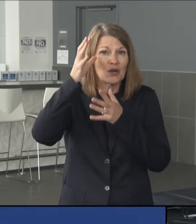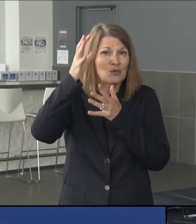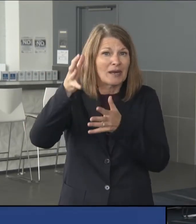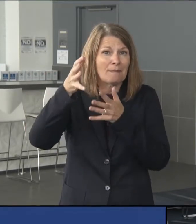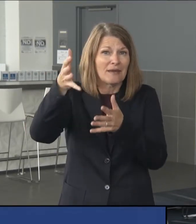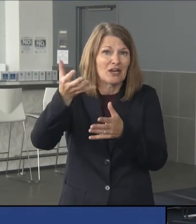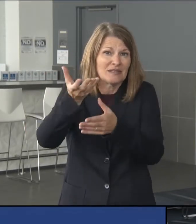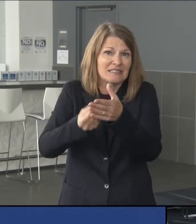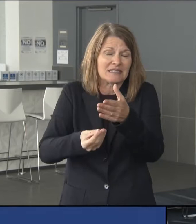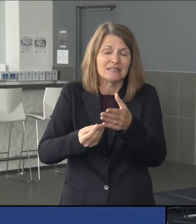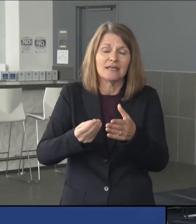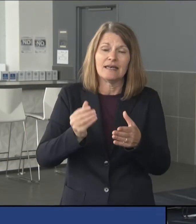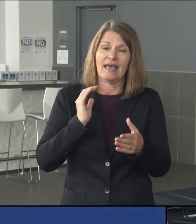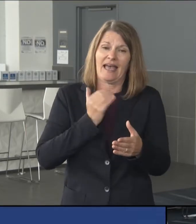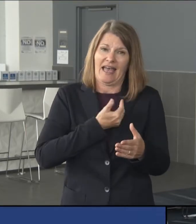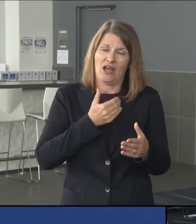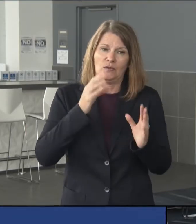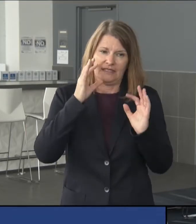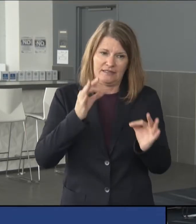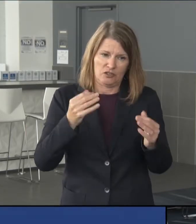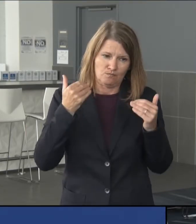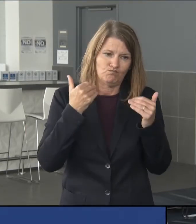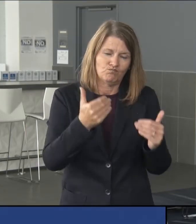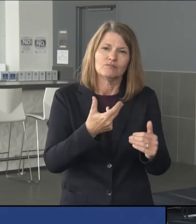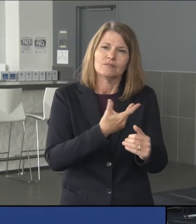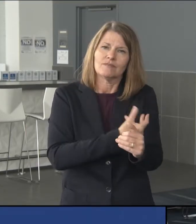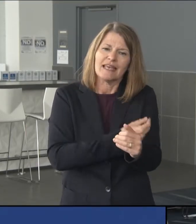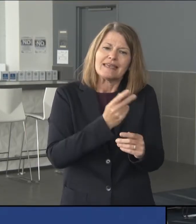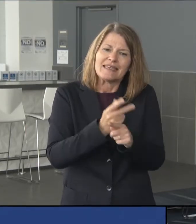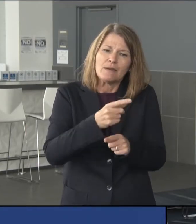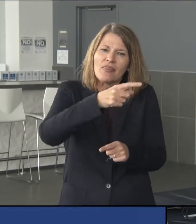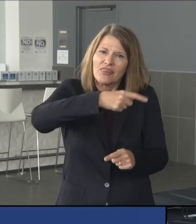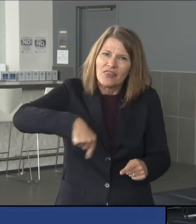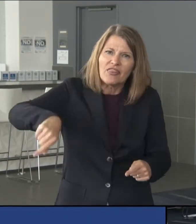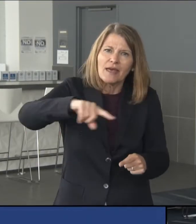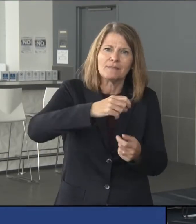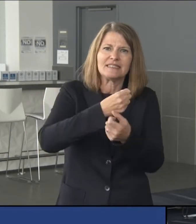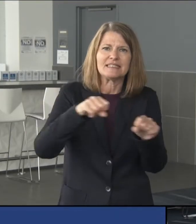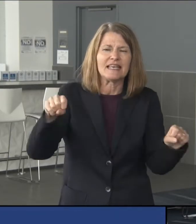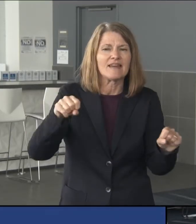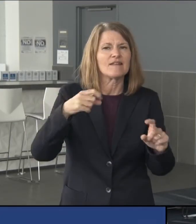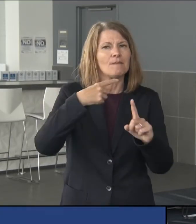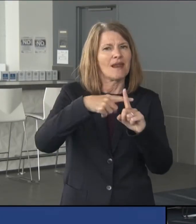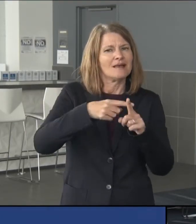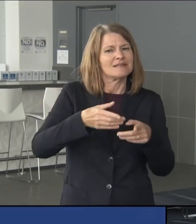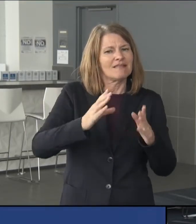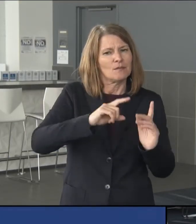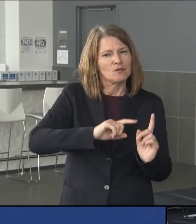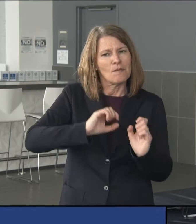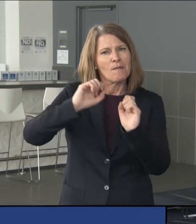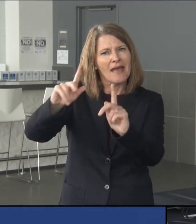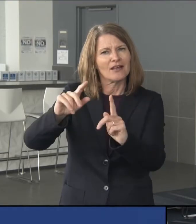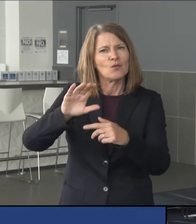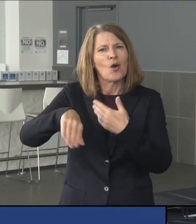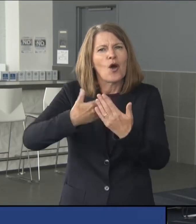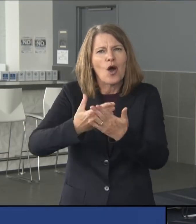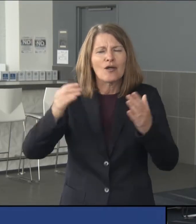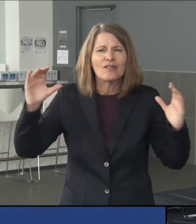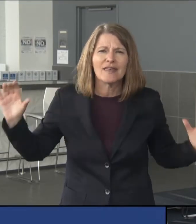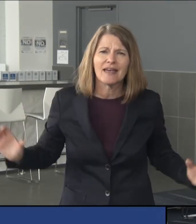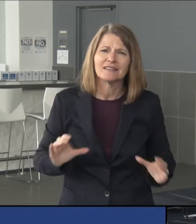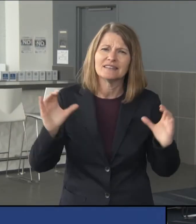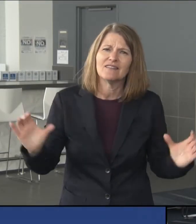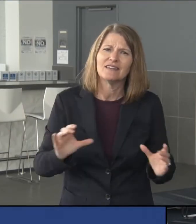actions in getting vaccinated can keep them safe while allowing them to return to all of the activities they have